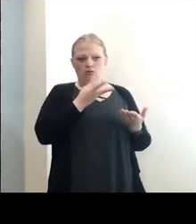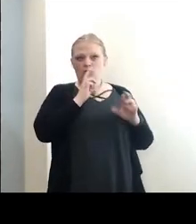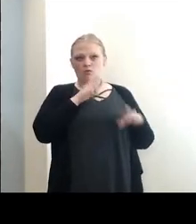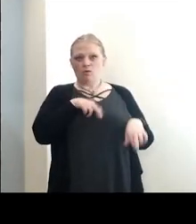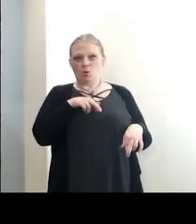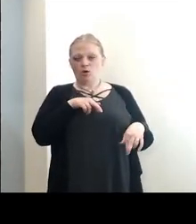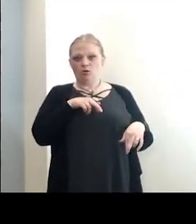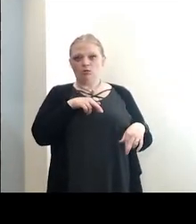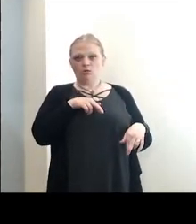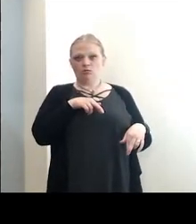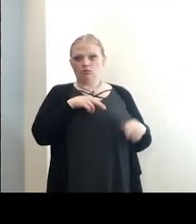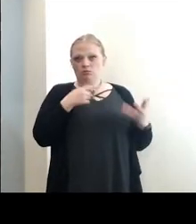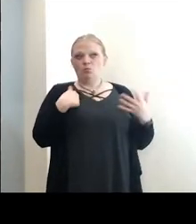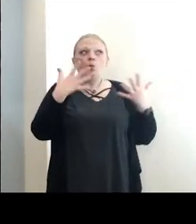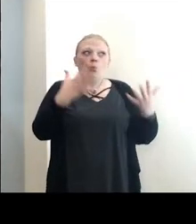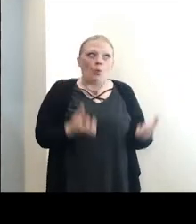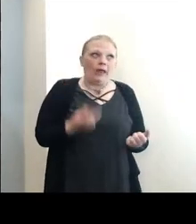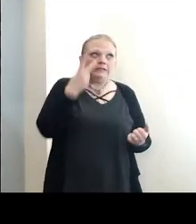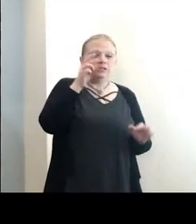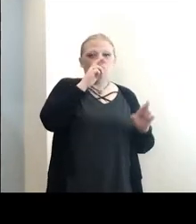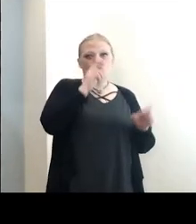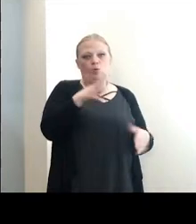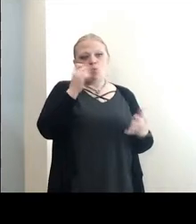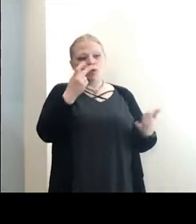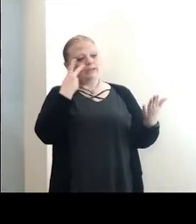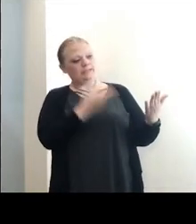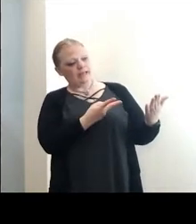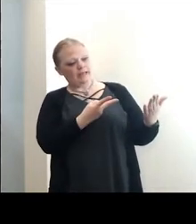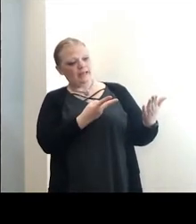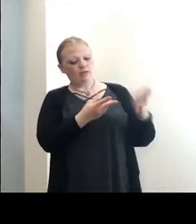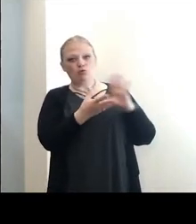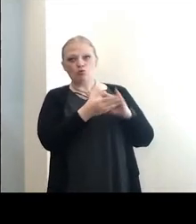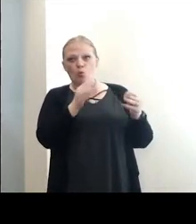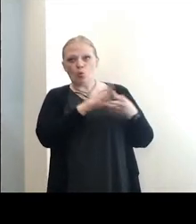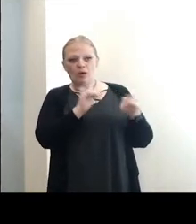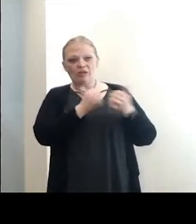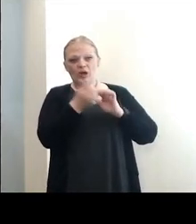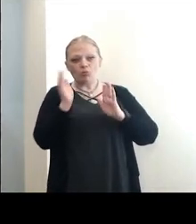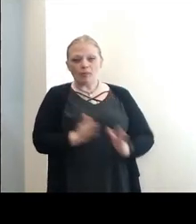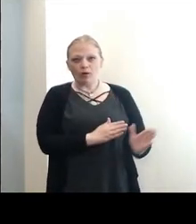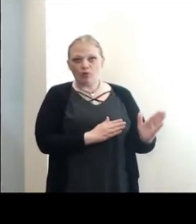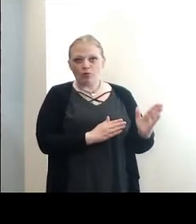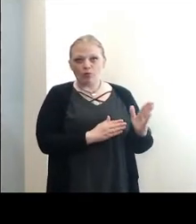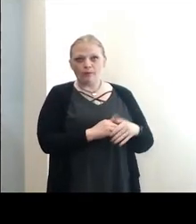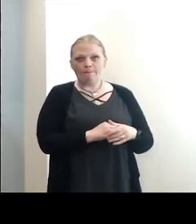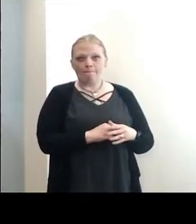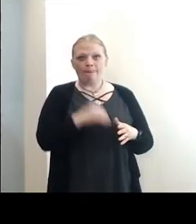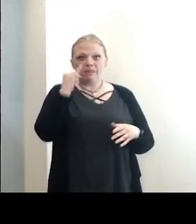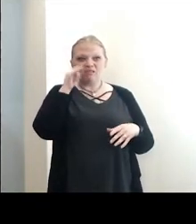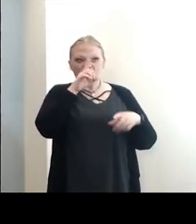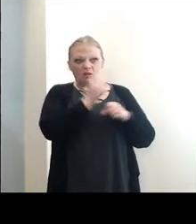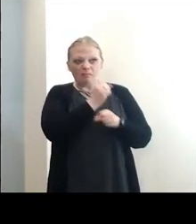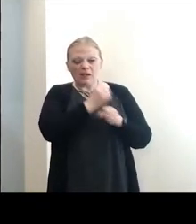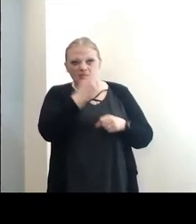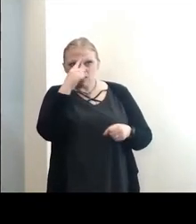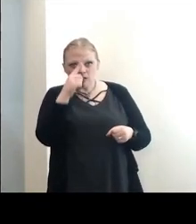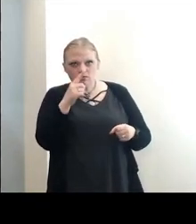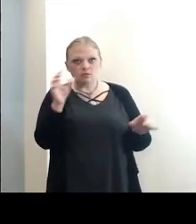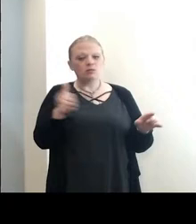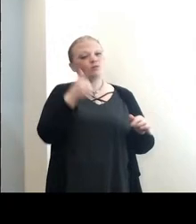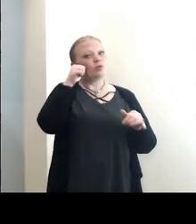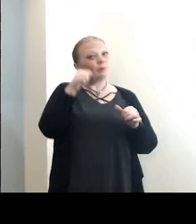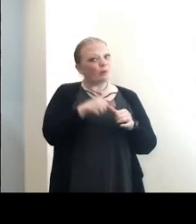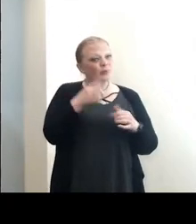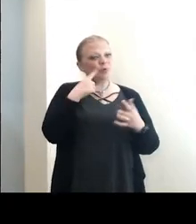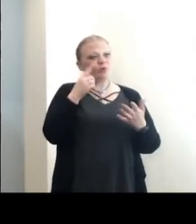is what I've been told. We want to see the report. We want to see the back story about how it was prepared and if it actually does make sense. The other thing we have to remember